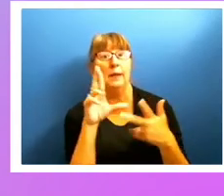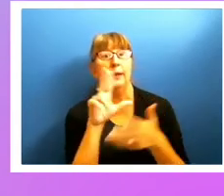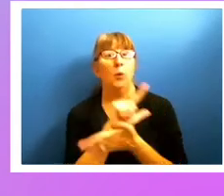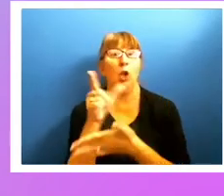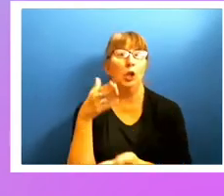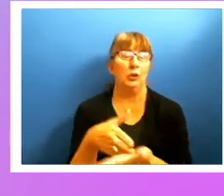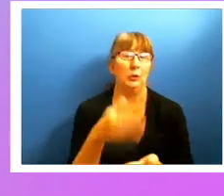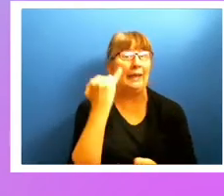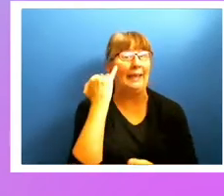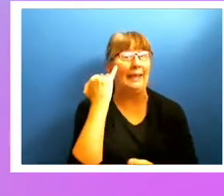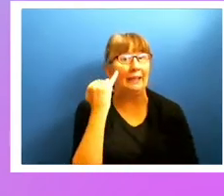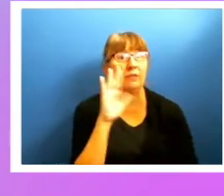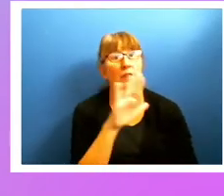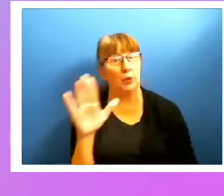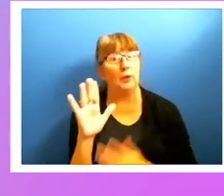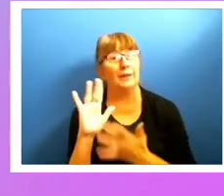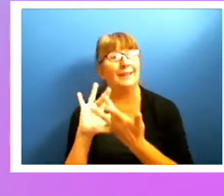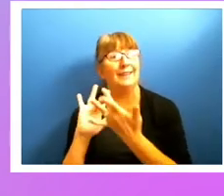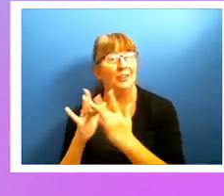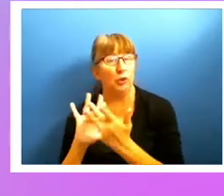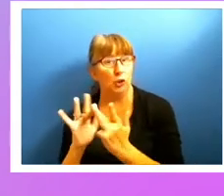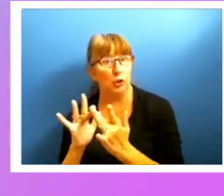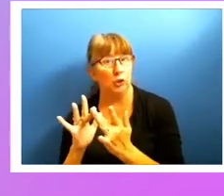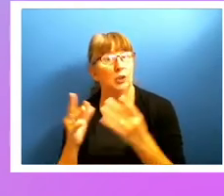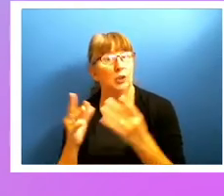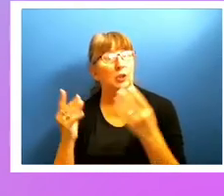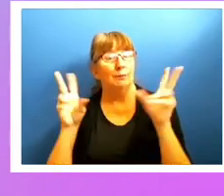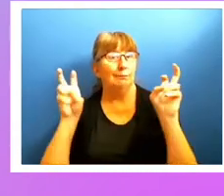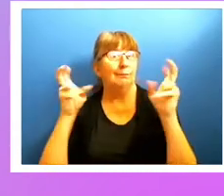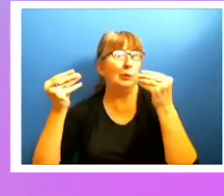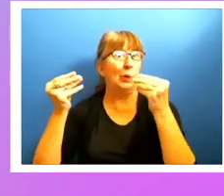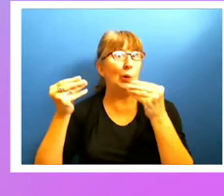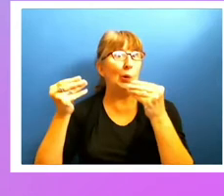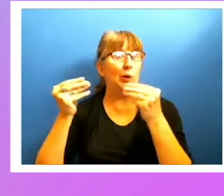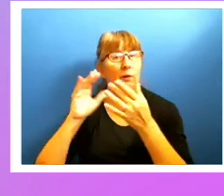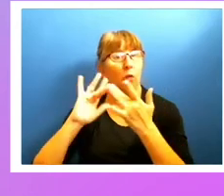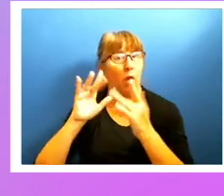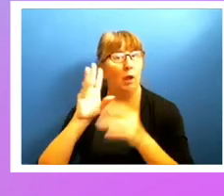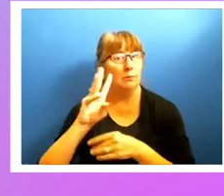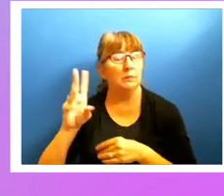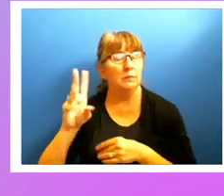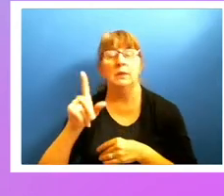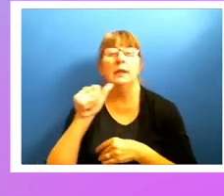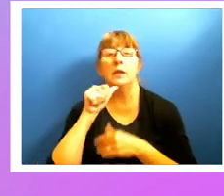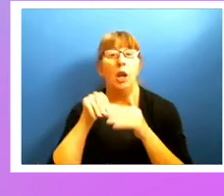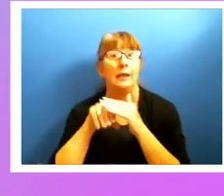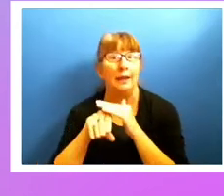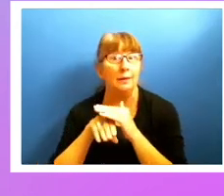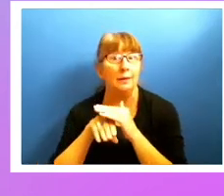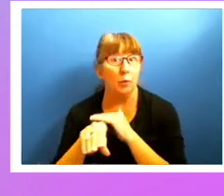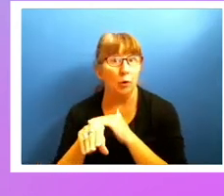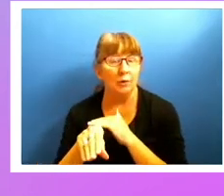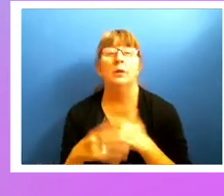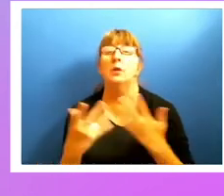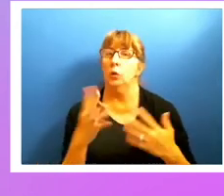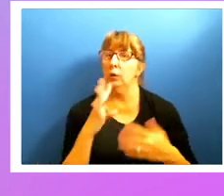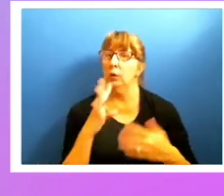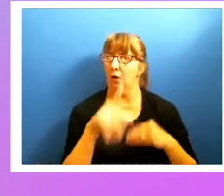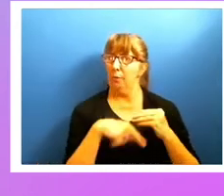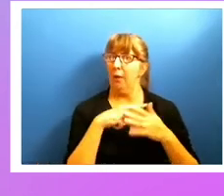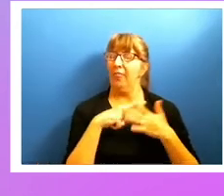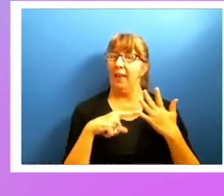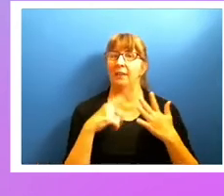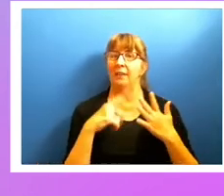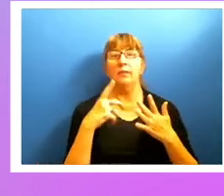your digital storefront is not accessible. And so let's talk about that and talk about those costs for a little bit. And